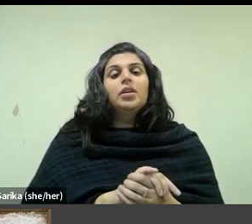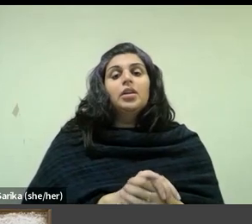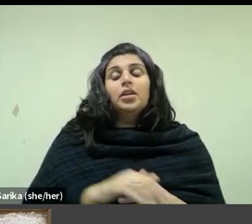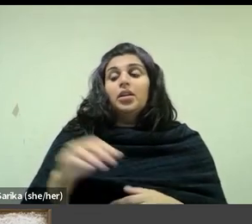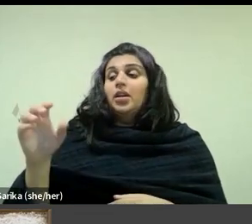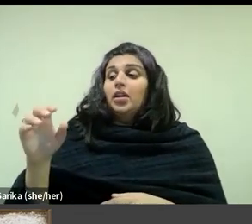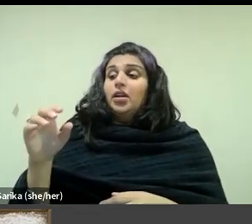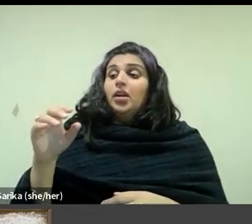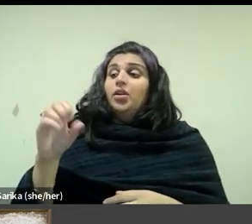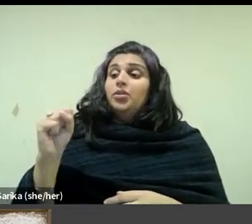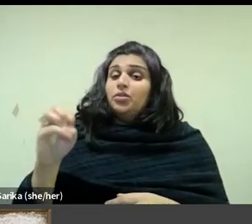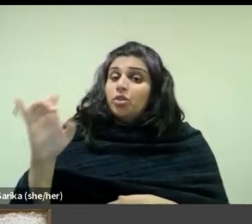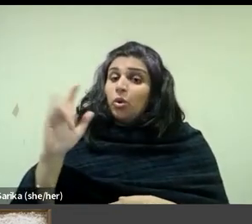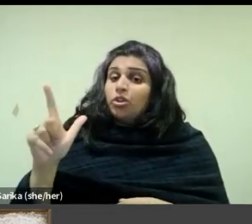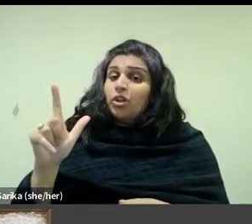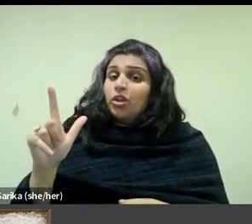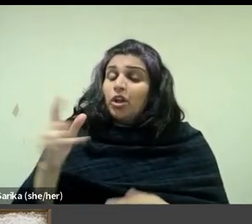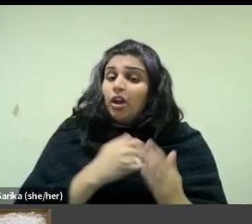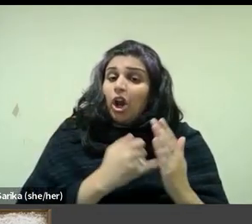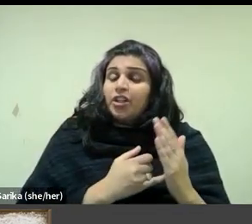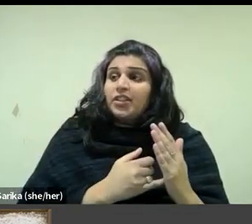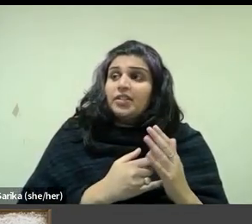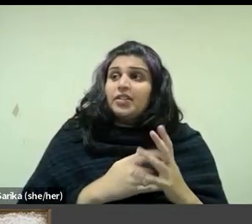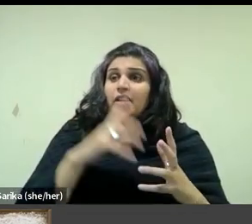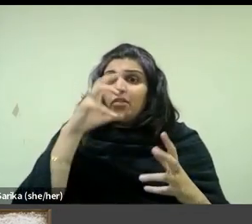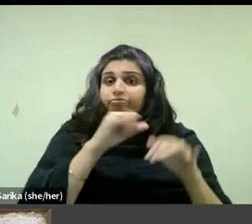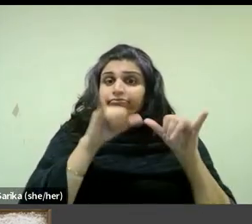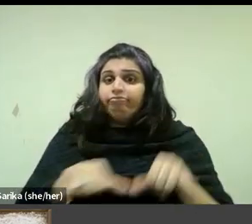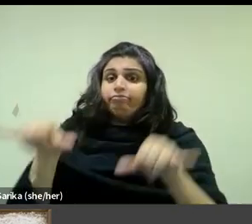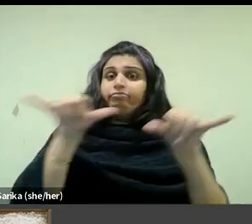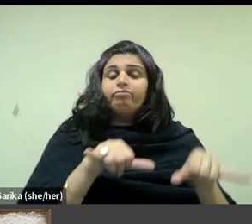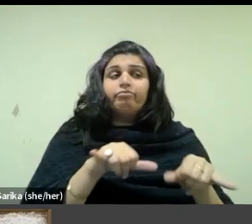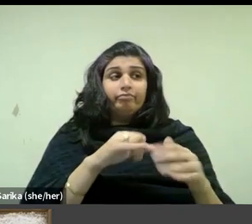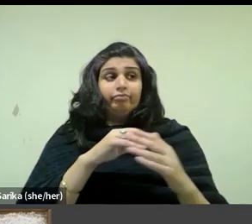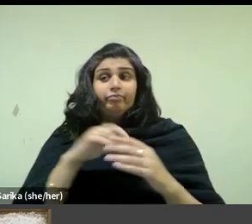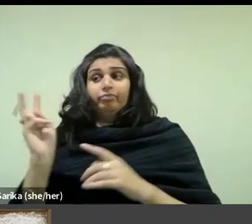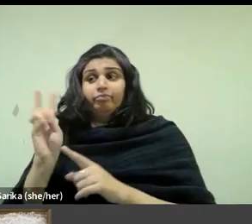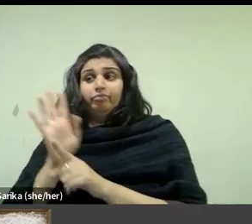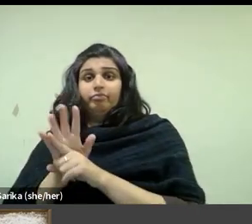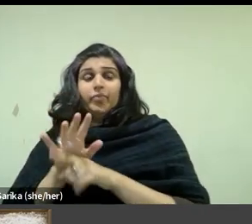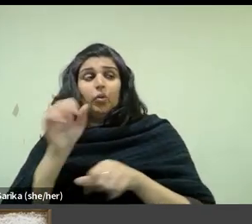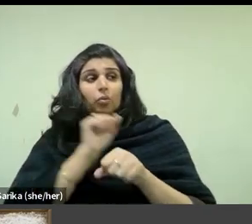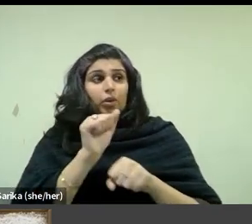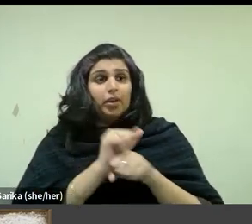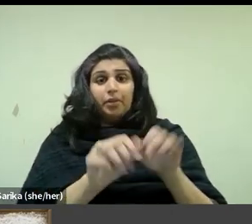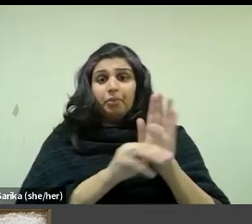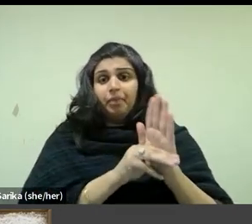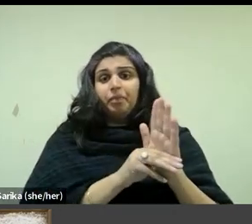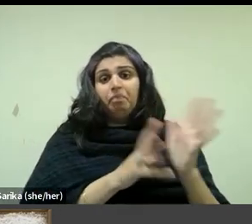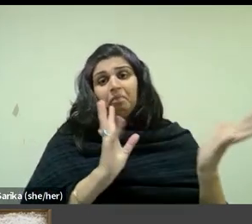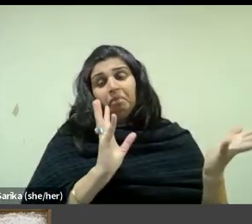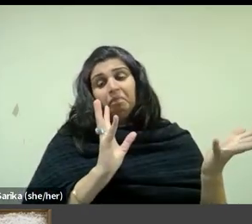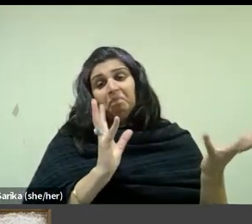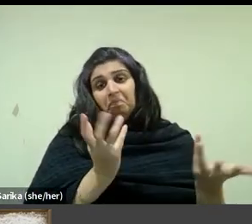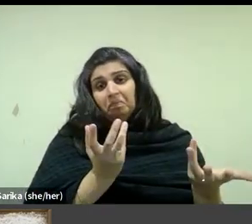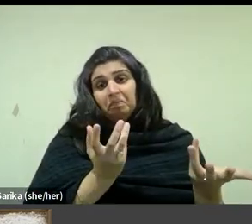conventions and further testament to the fact that Voyard's embedded working method afforded, or at least presumed to afford,